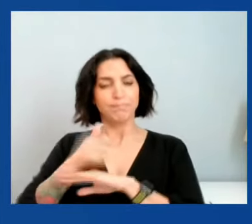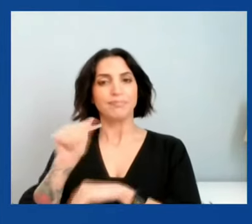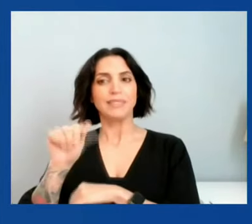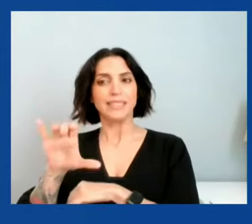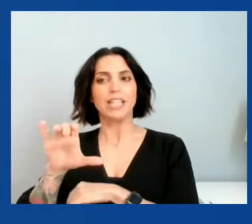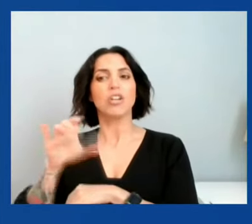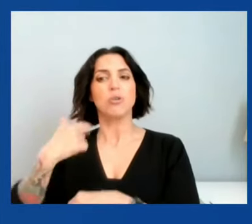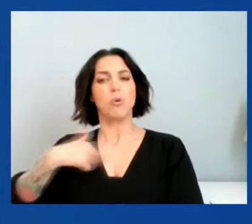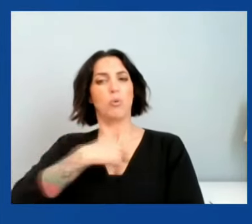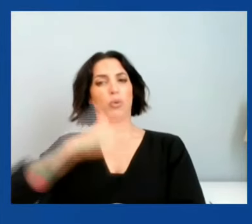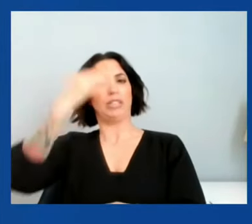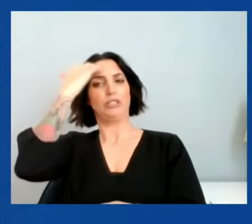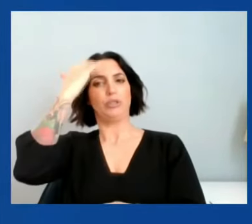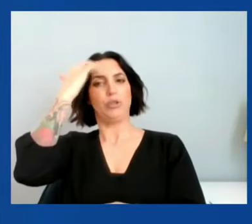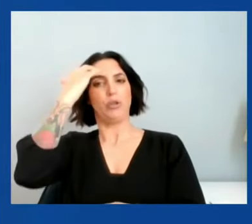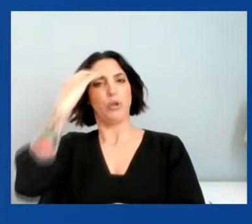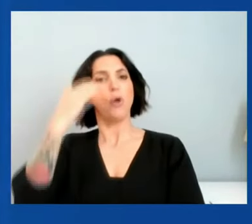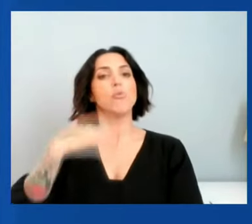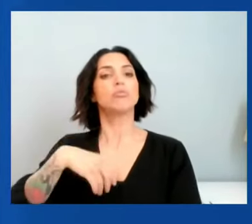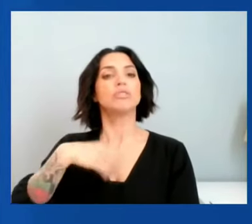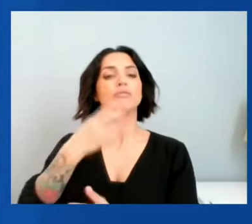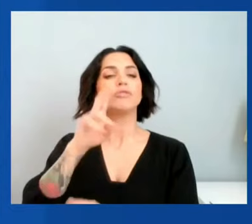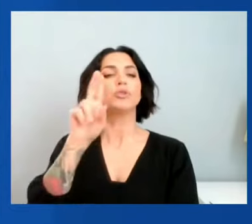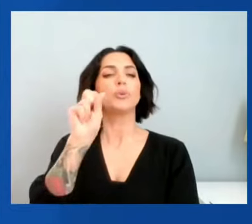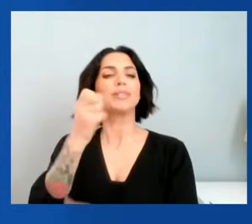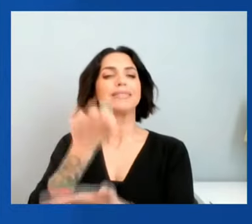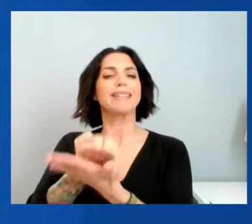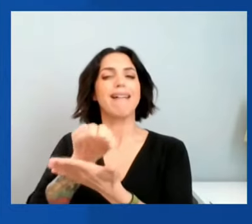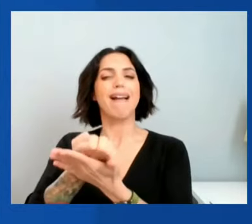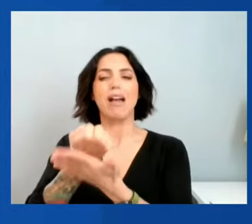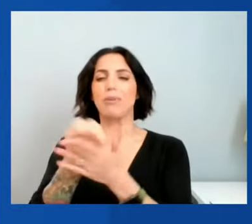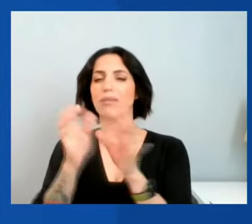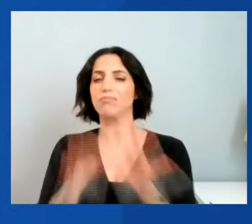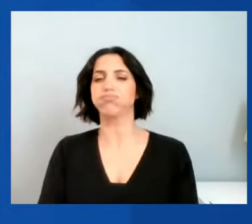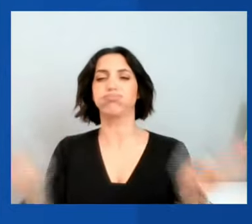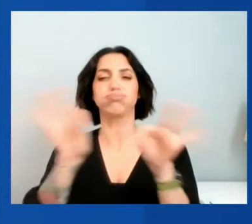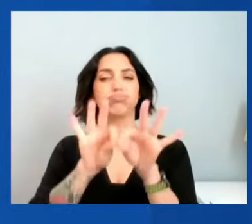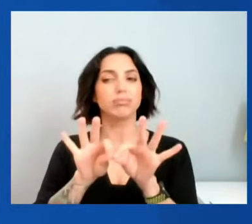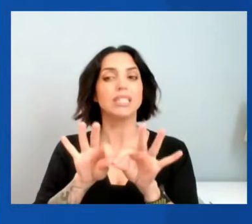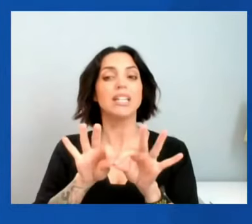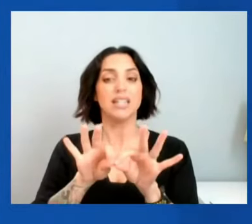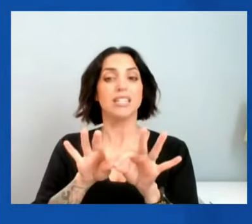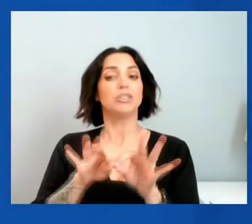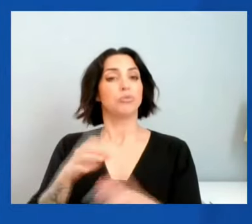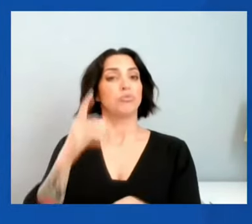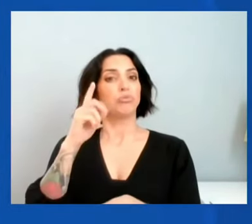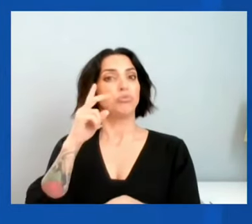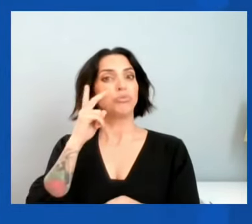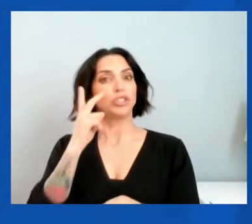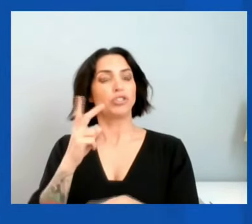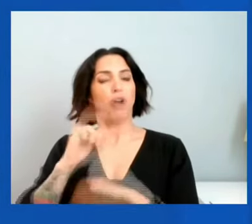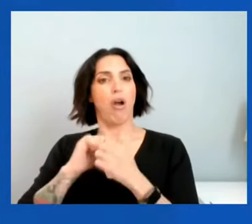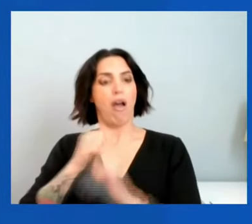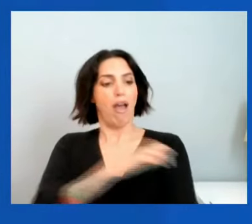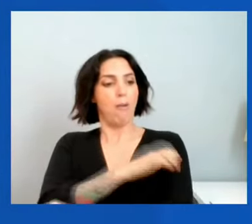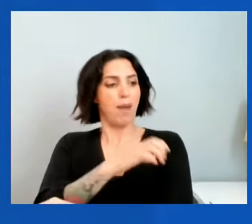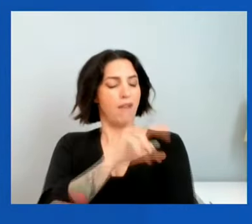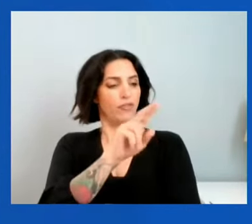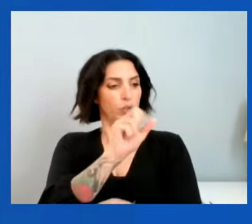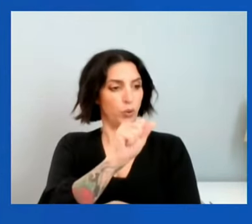the US economy plays in achieving prosperity. They saw how powerful the US can be when it acts in partnership